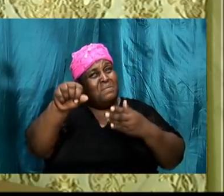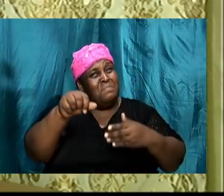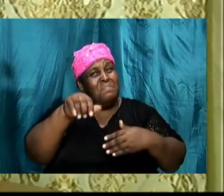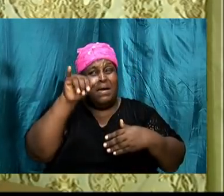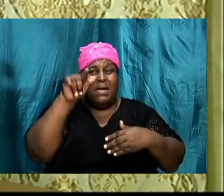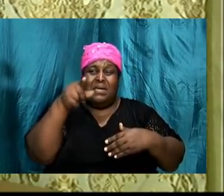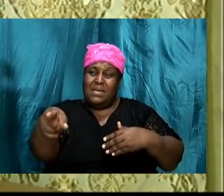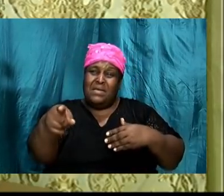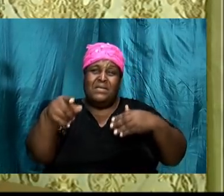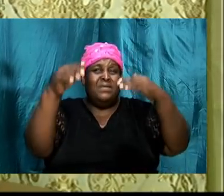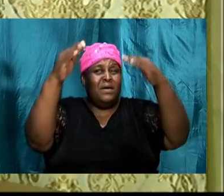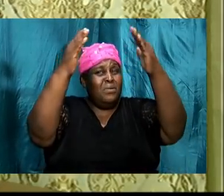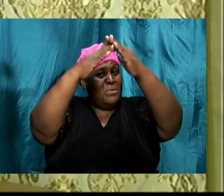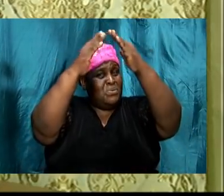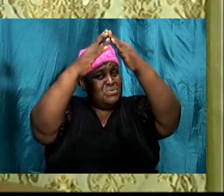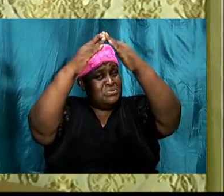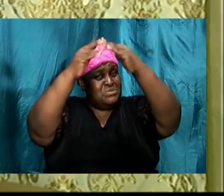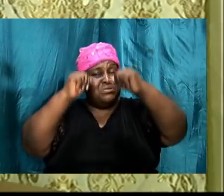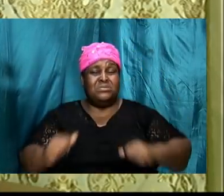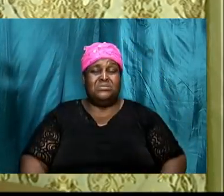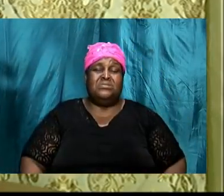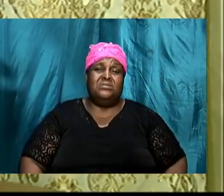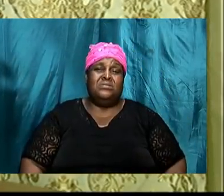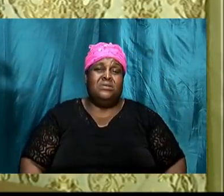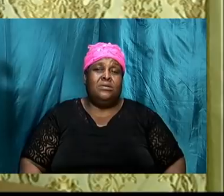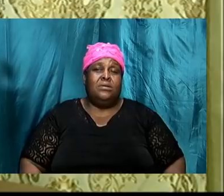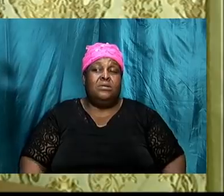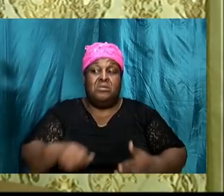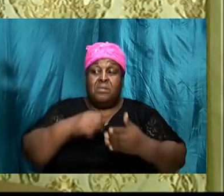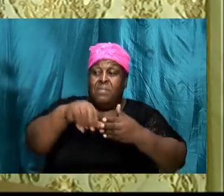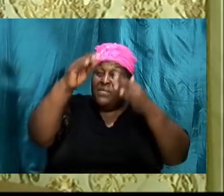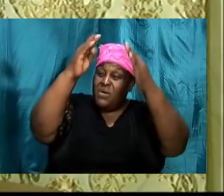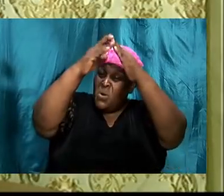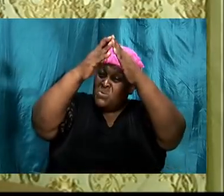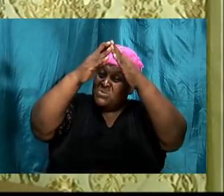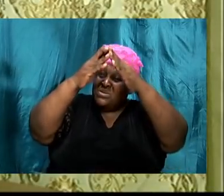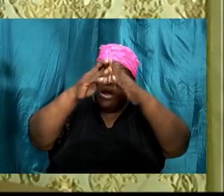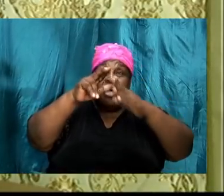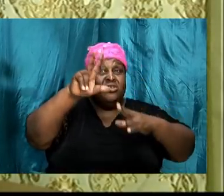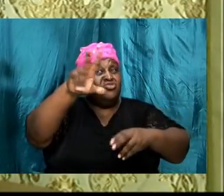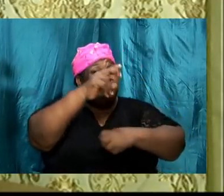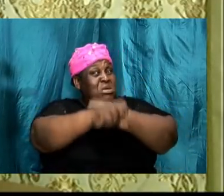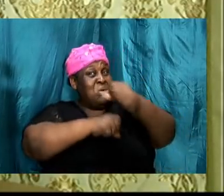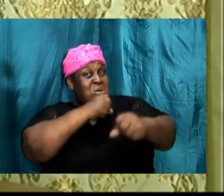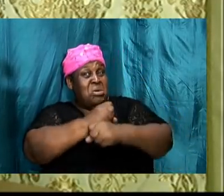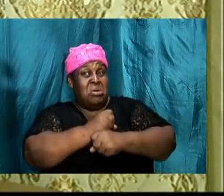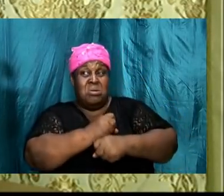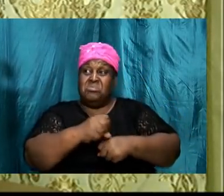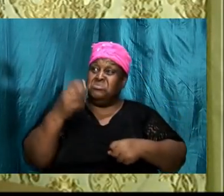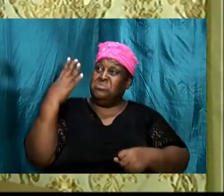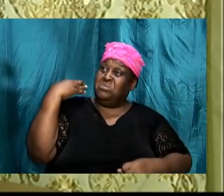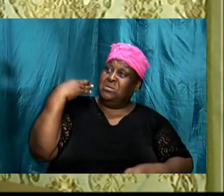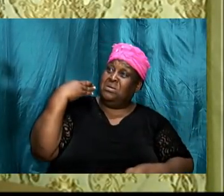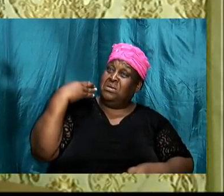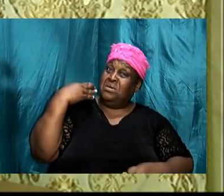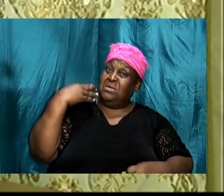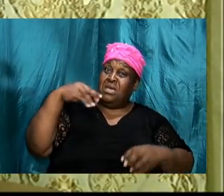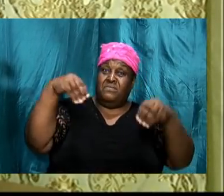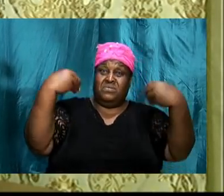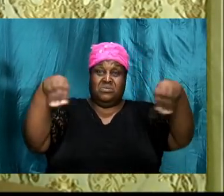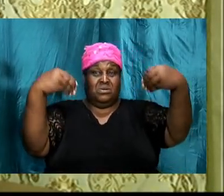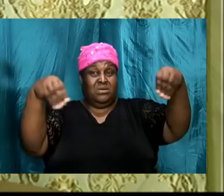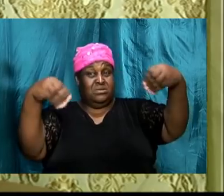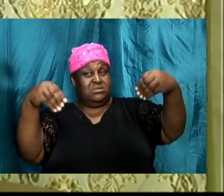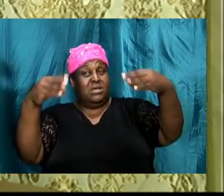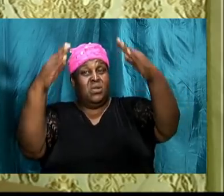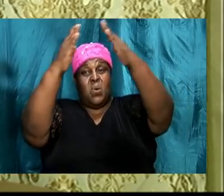so you purchase the house and three years down the line you have to think about moving and selling the house because of violence as